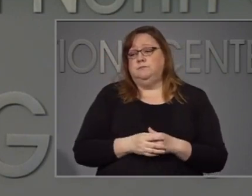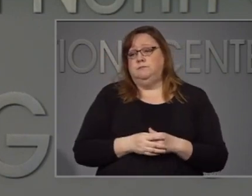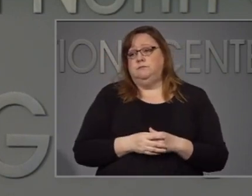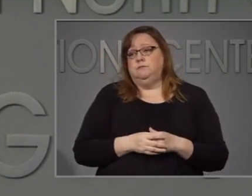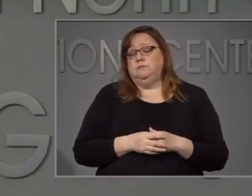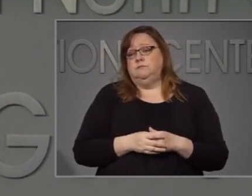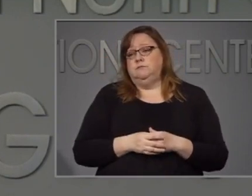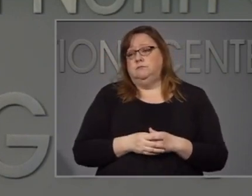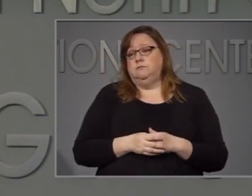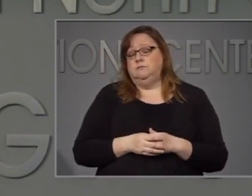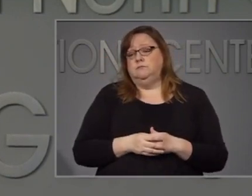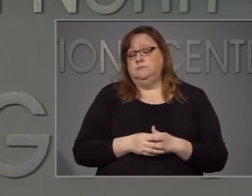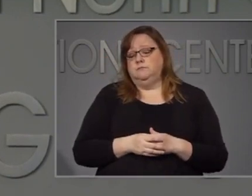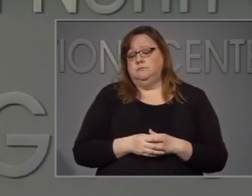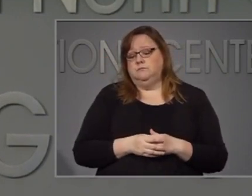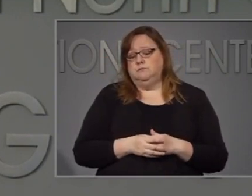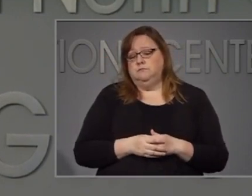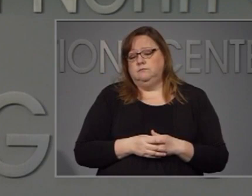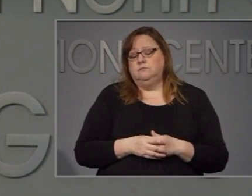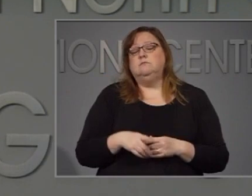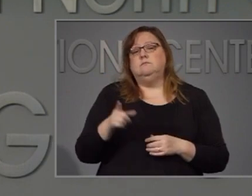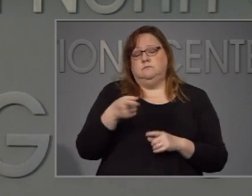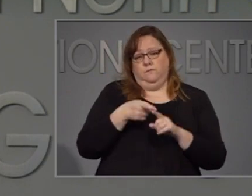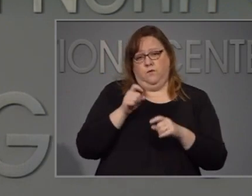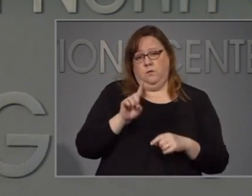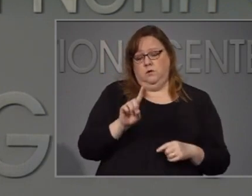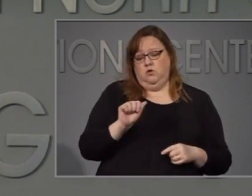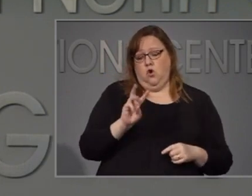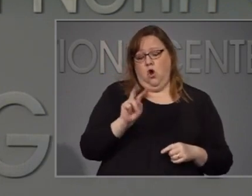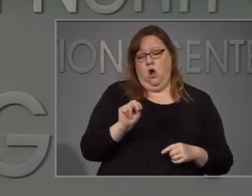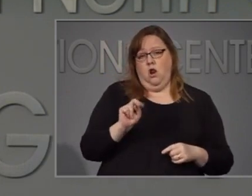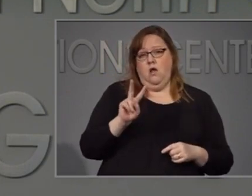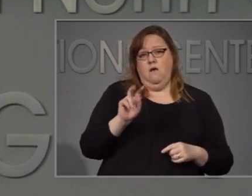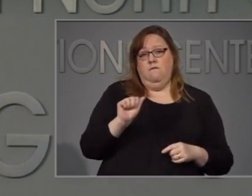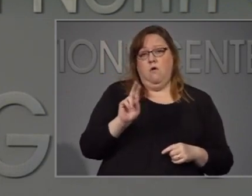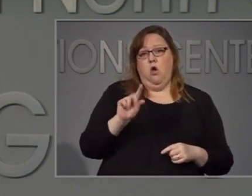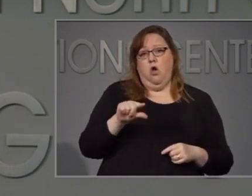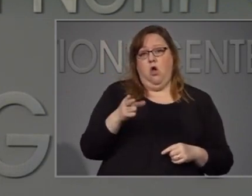Our next question will come from Don Vaughn with the News and Observer.